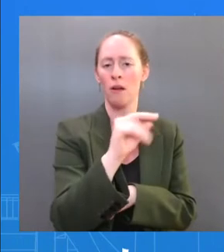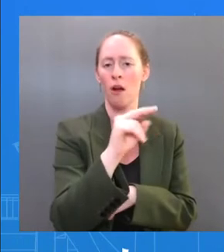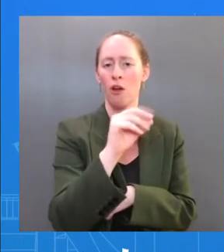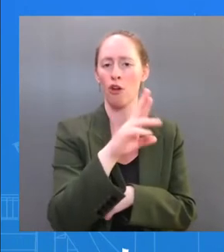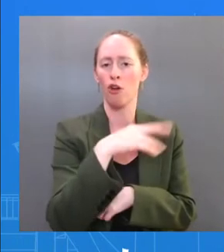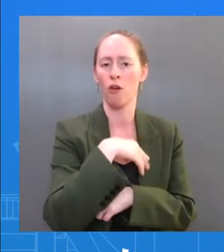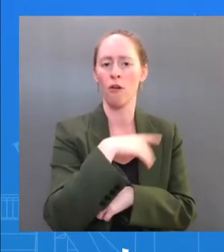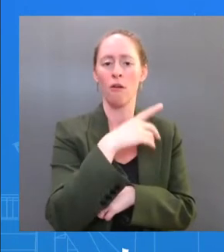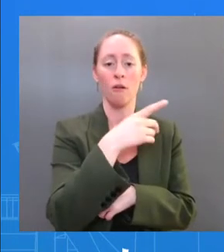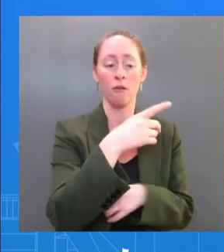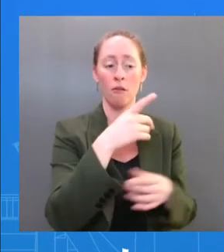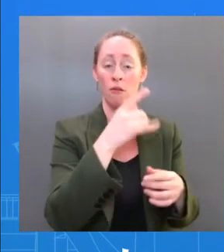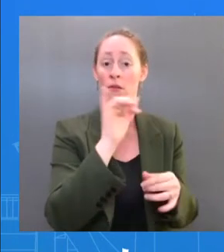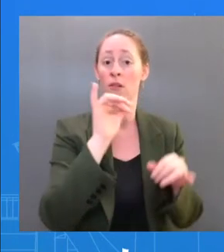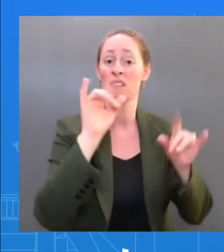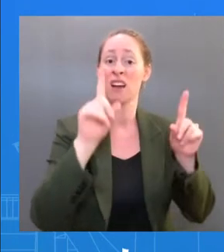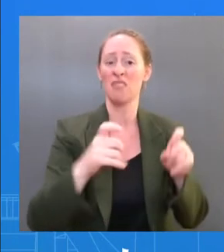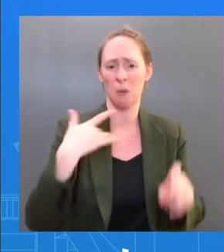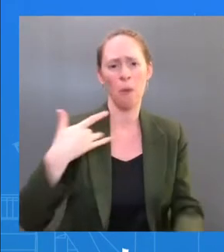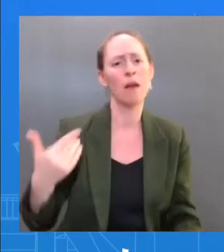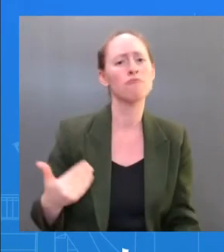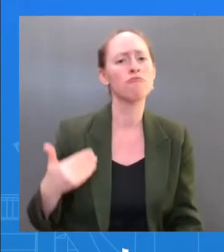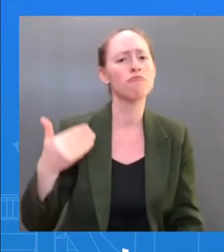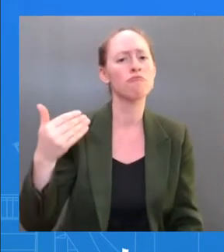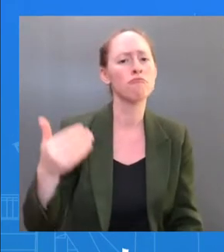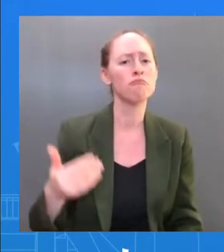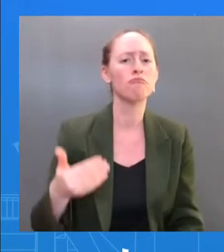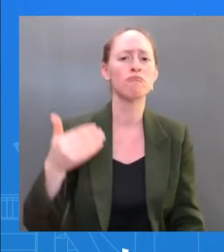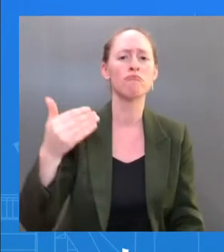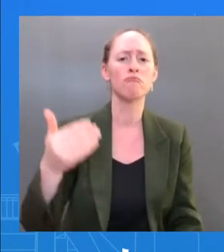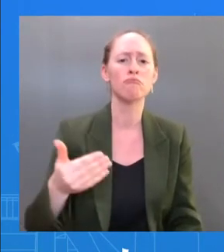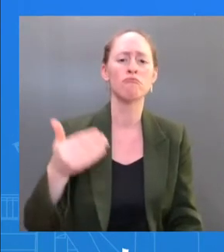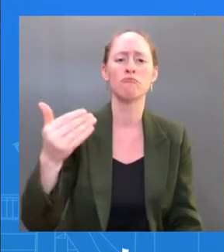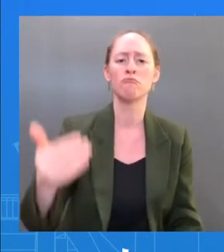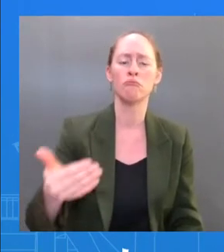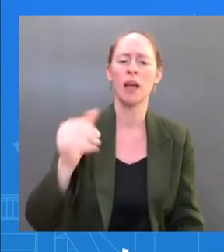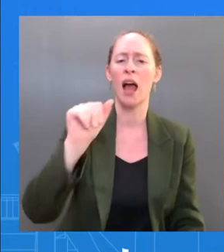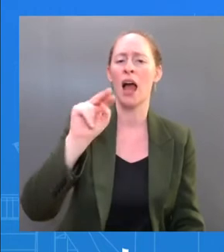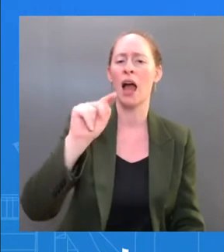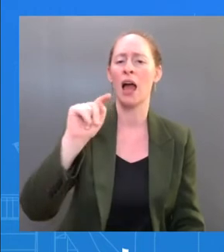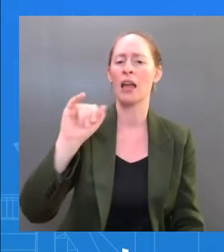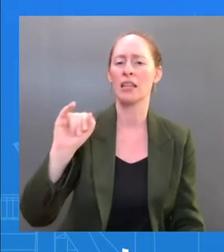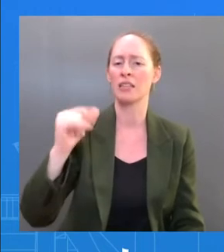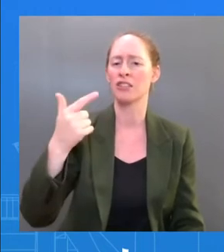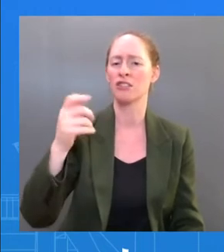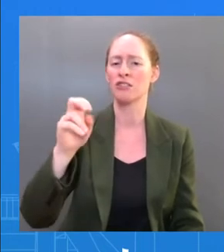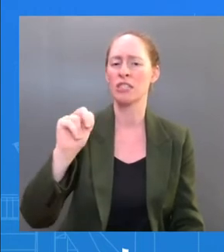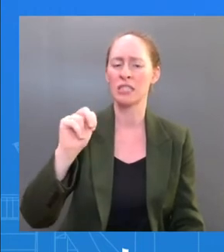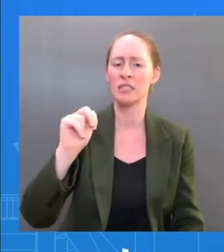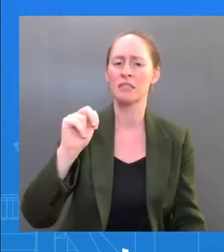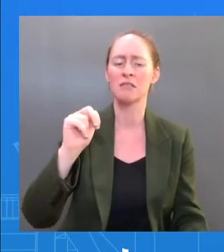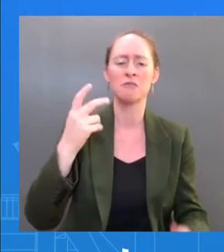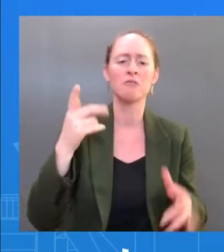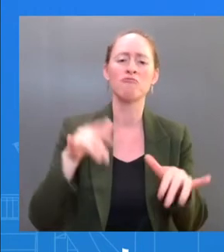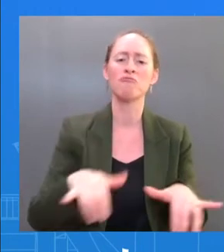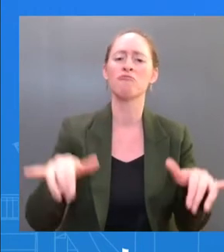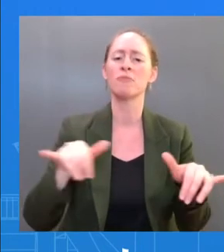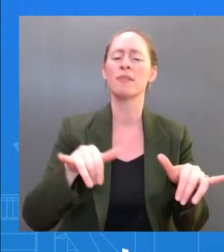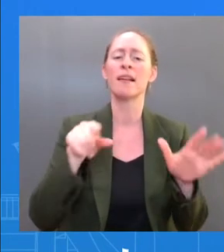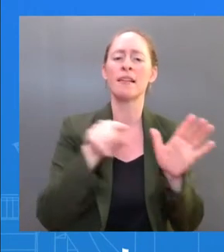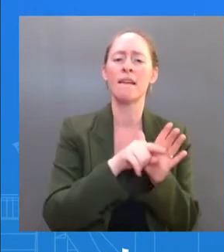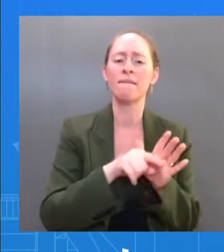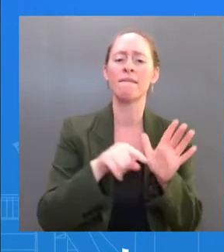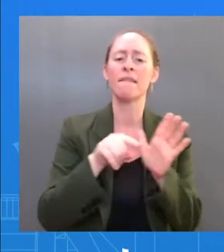he reported the symptoms that have been described. Dr. O'Connor examined him thoroughly. He found his exam to be normal, to be at his baseline.